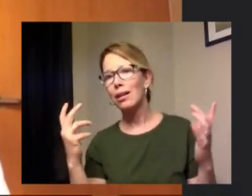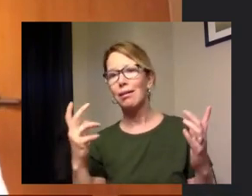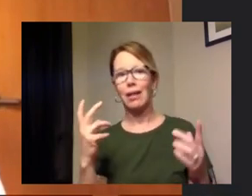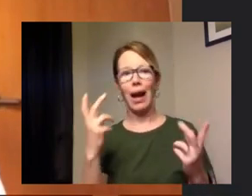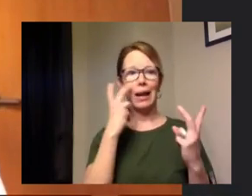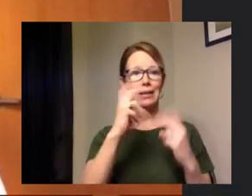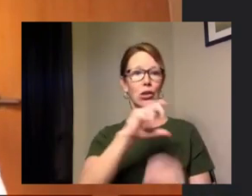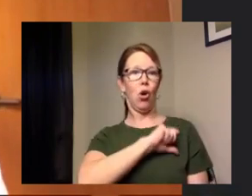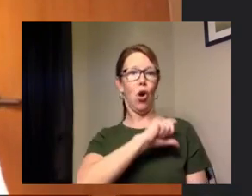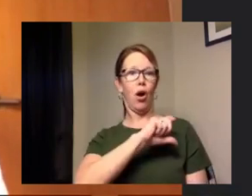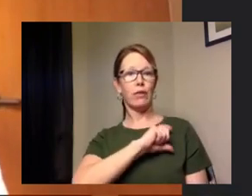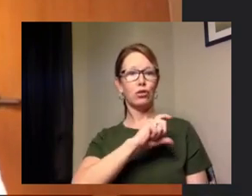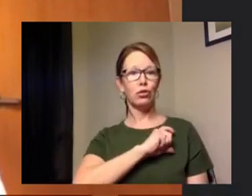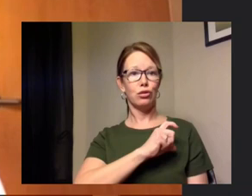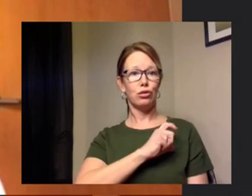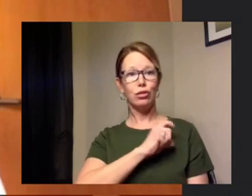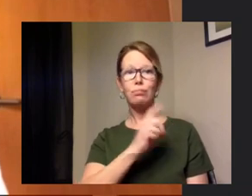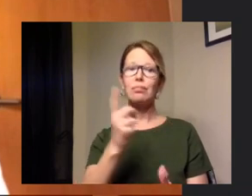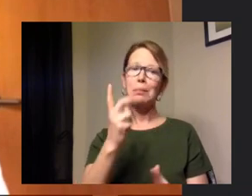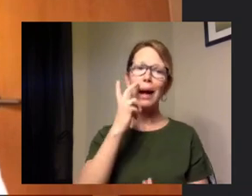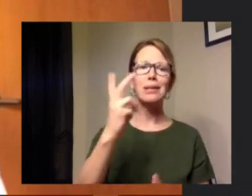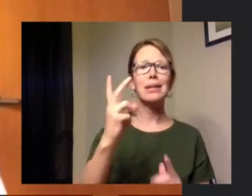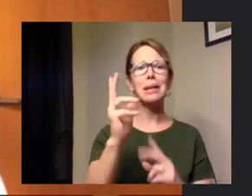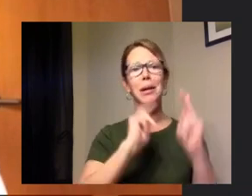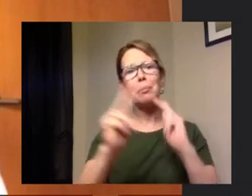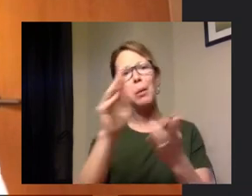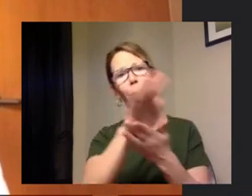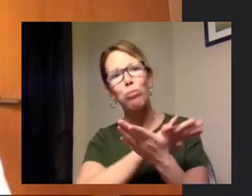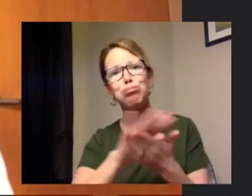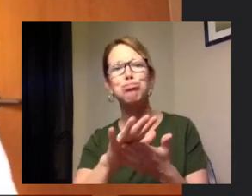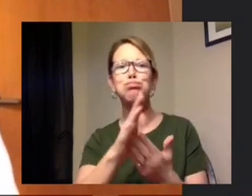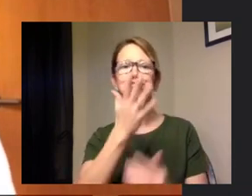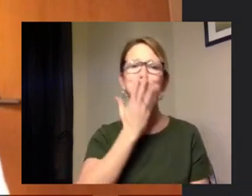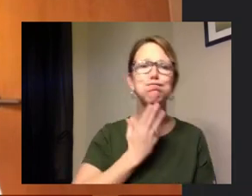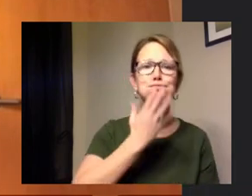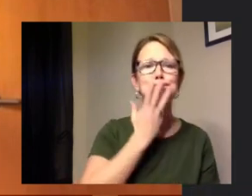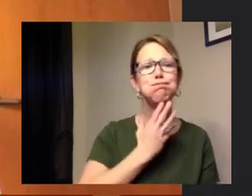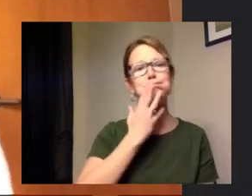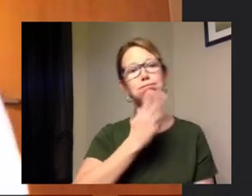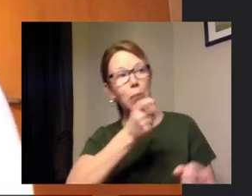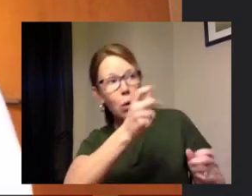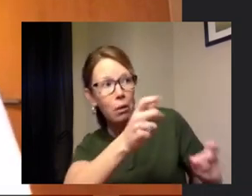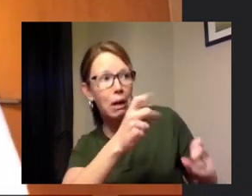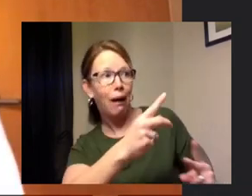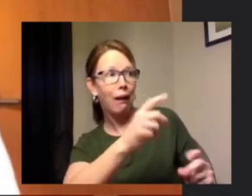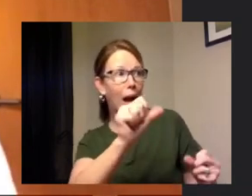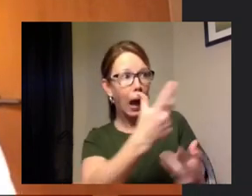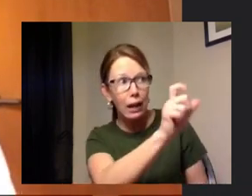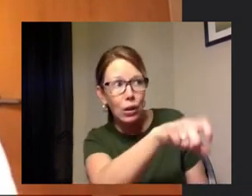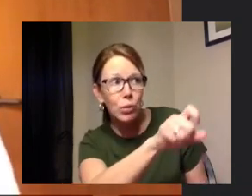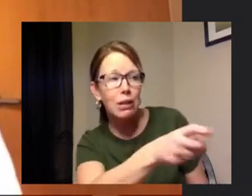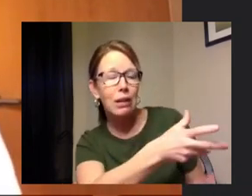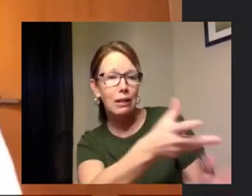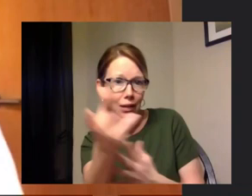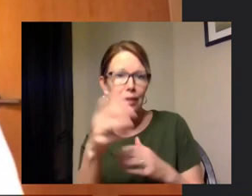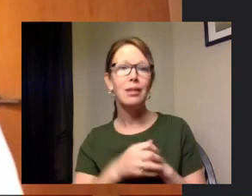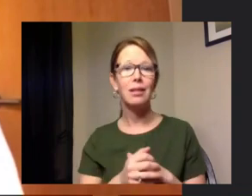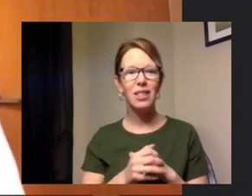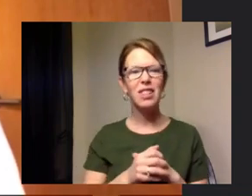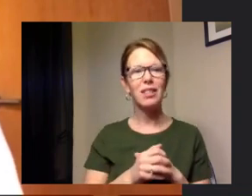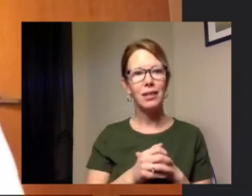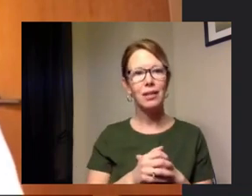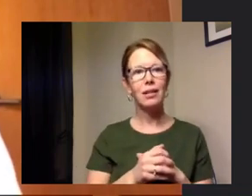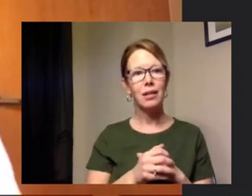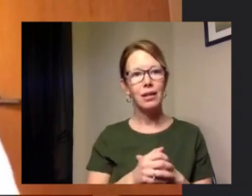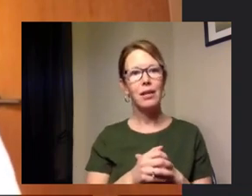on patrol seeing the the kindness um people asking are you okay is there anything we can get for you um from